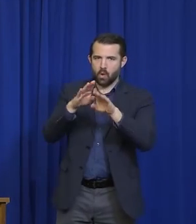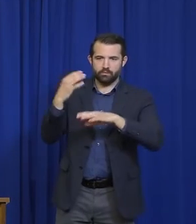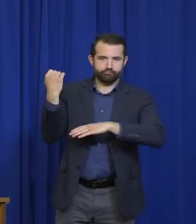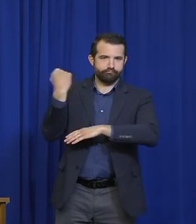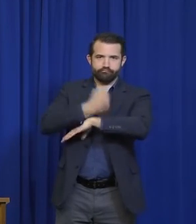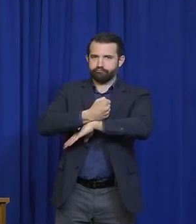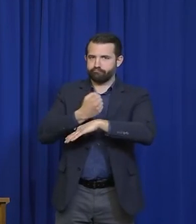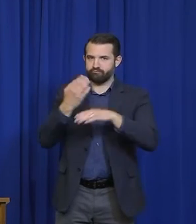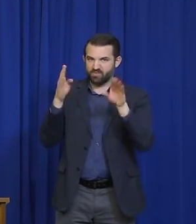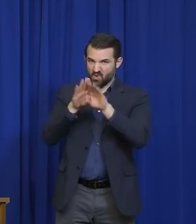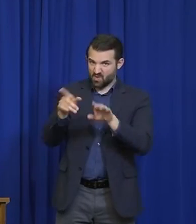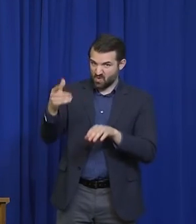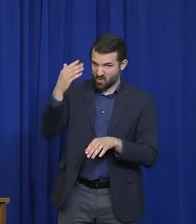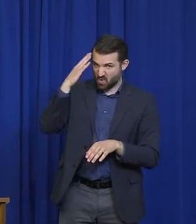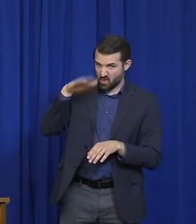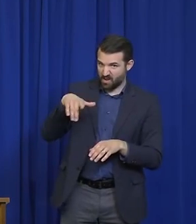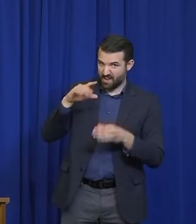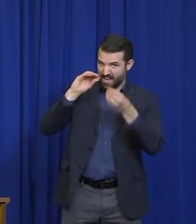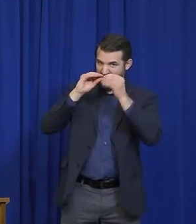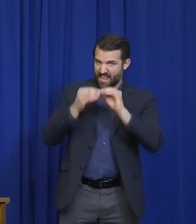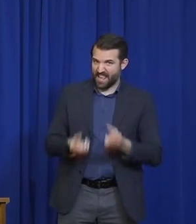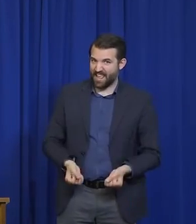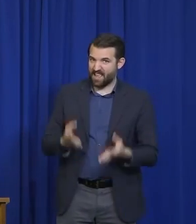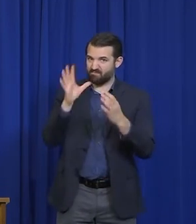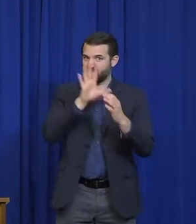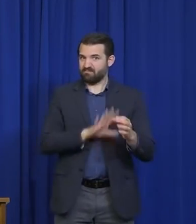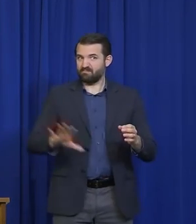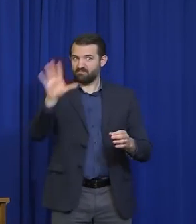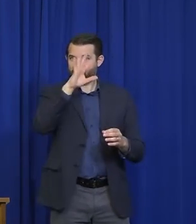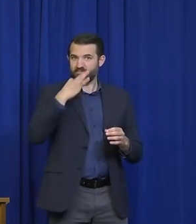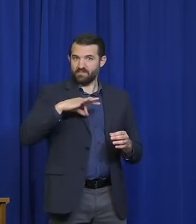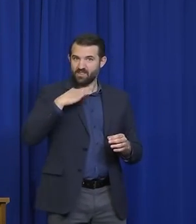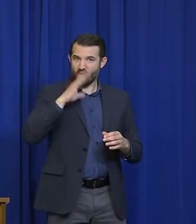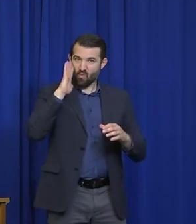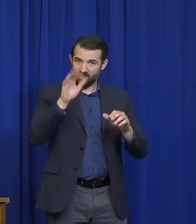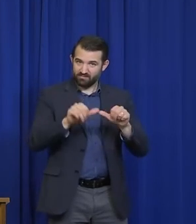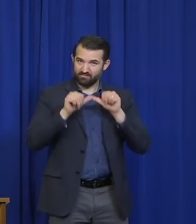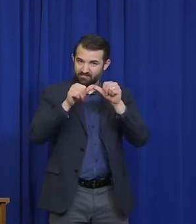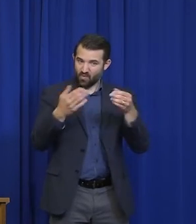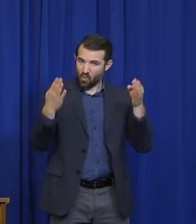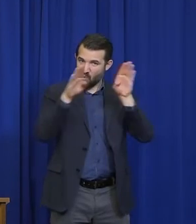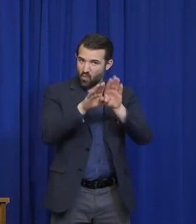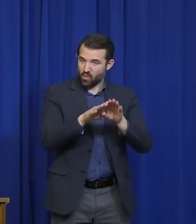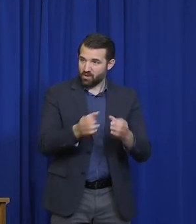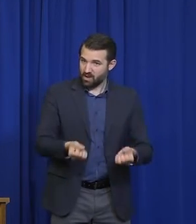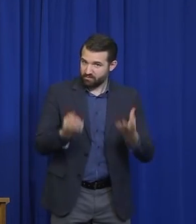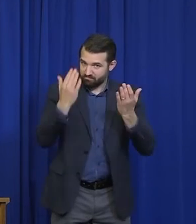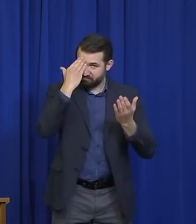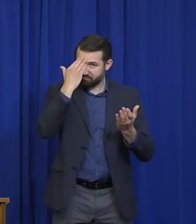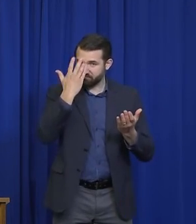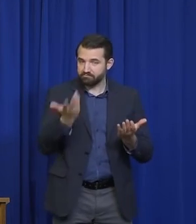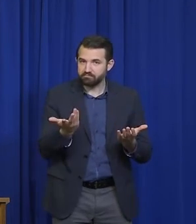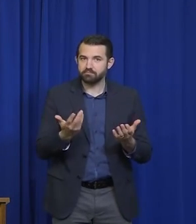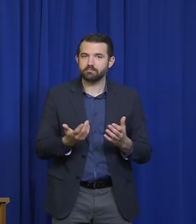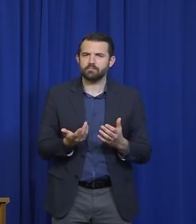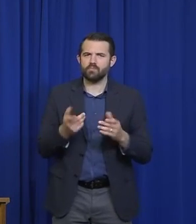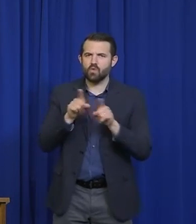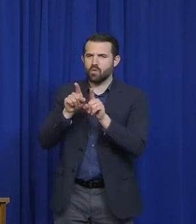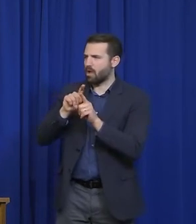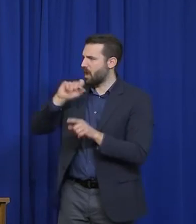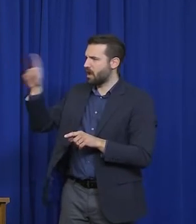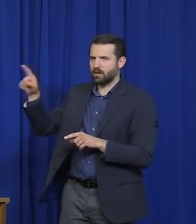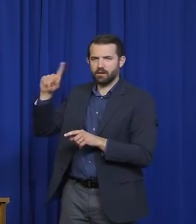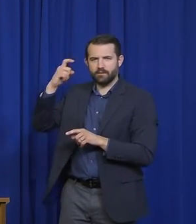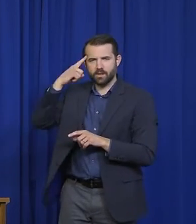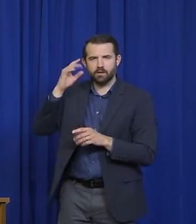end up closing? And Governor Mills, to follow up the question about the festivals, how will stage three impact outdoor July 4 and